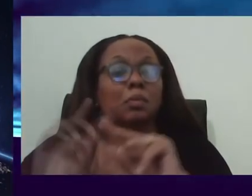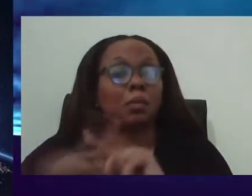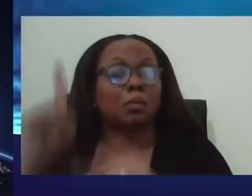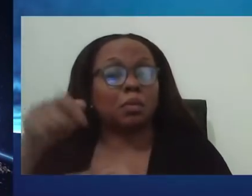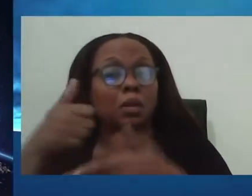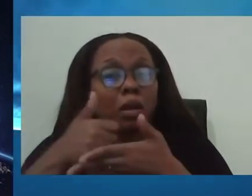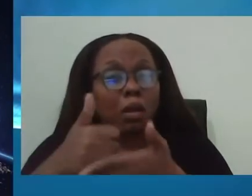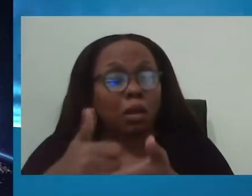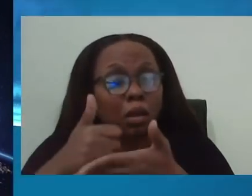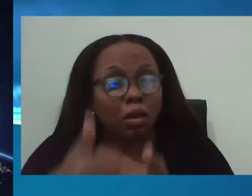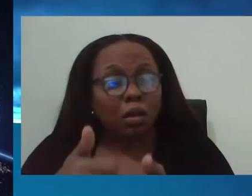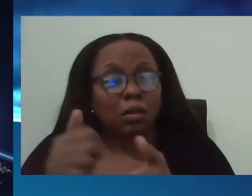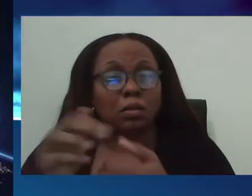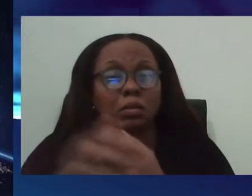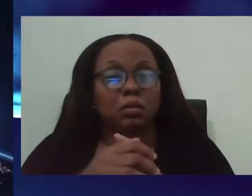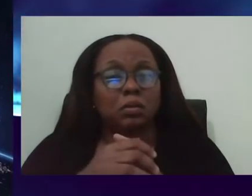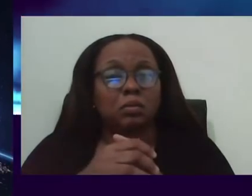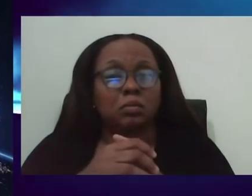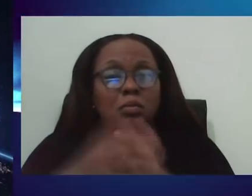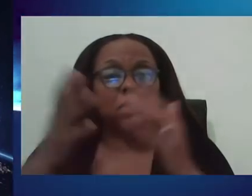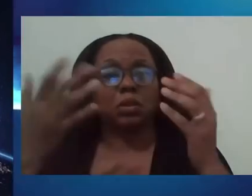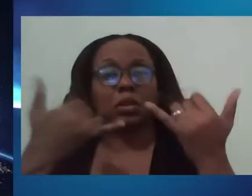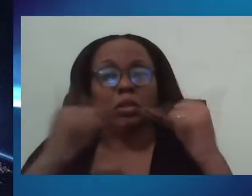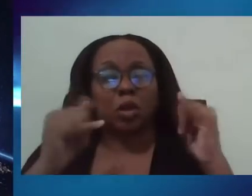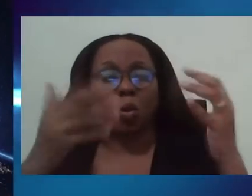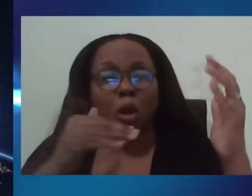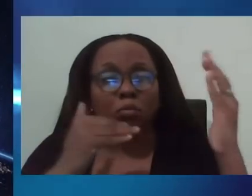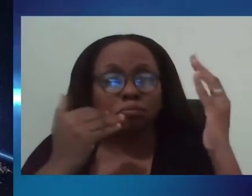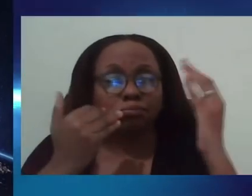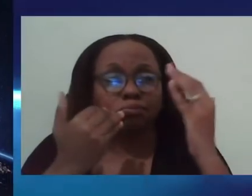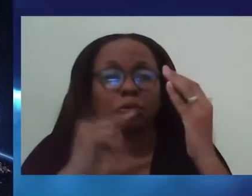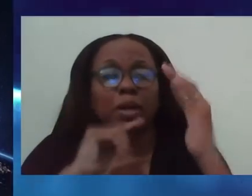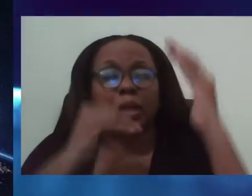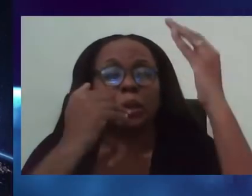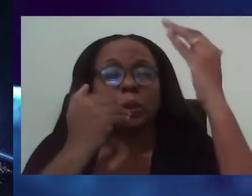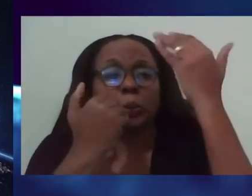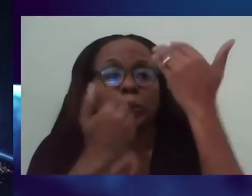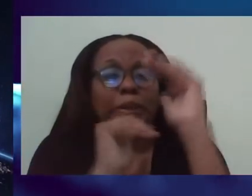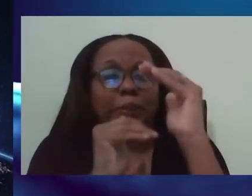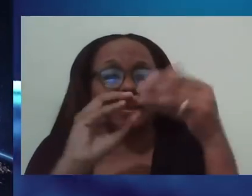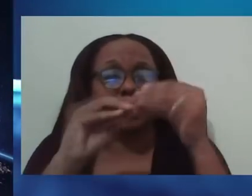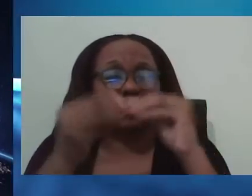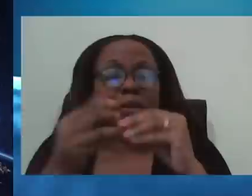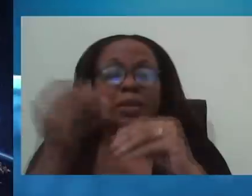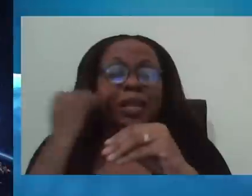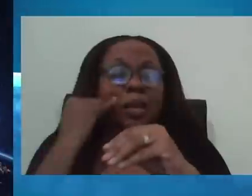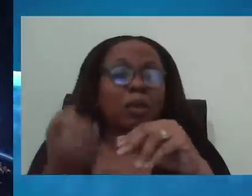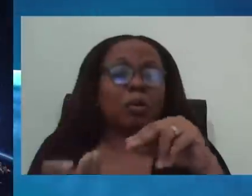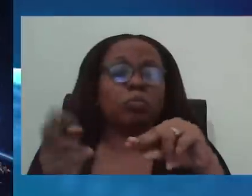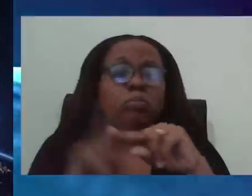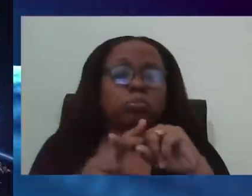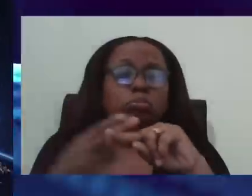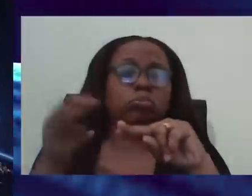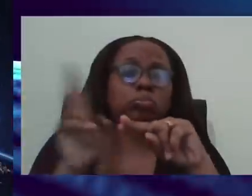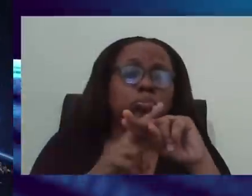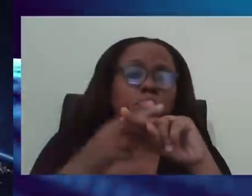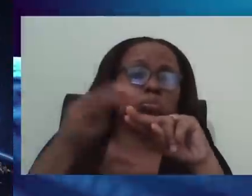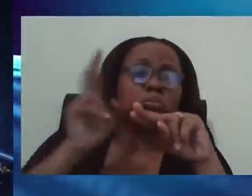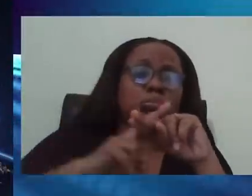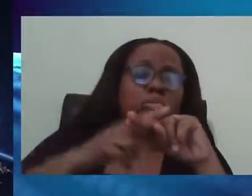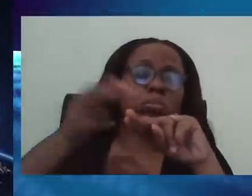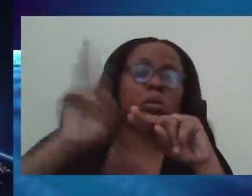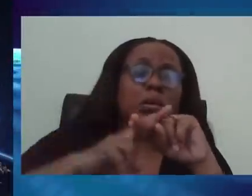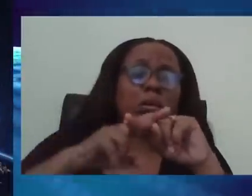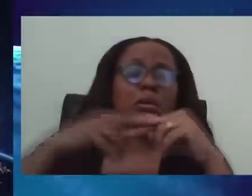in trying to start to cap off the numbers that we are getting every day because if we continue to rise in terms of the cases that we are having in community,